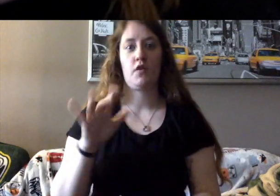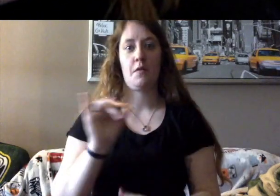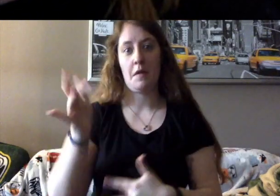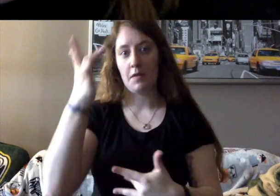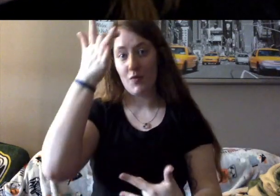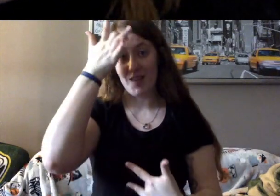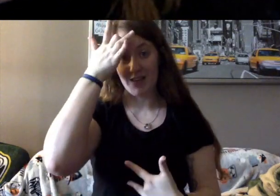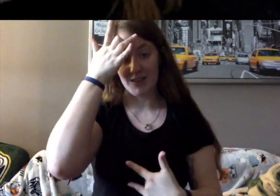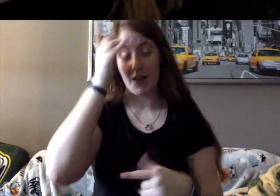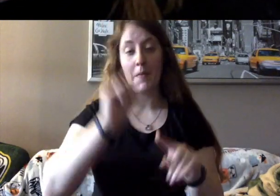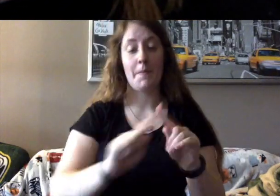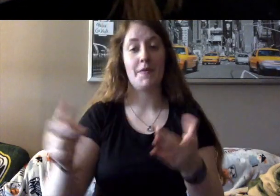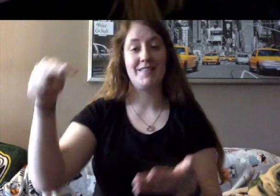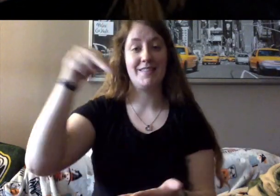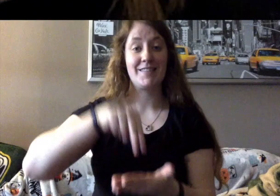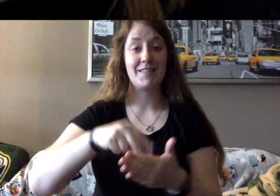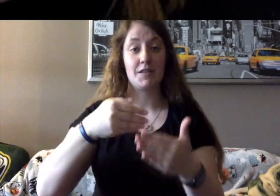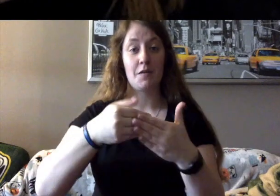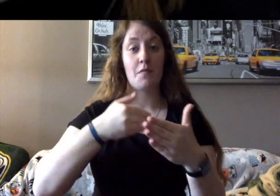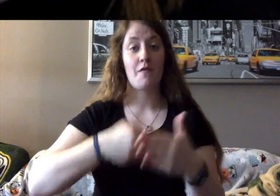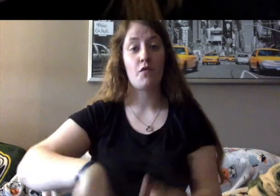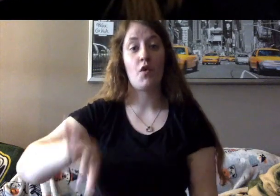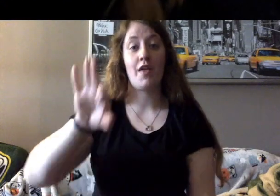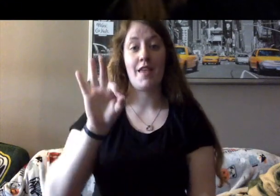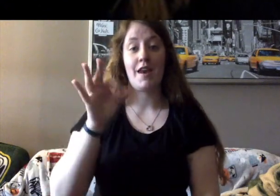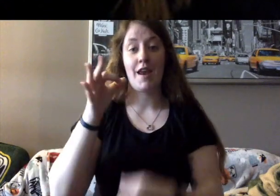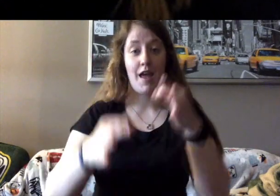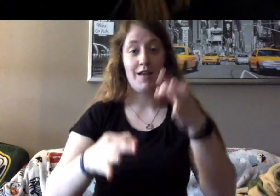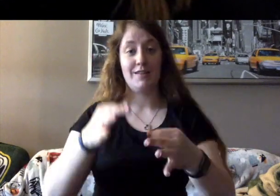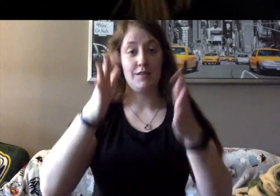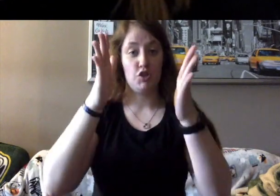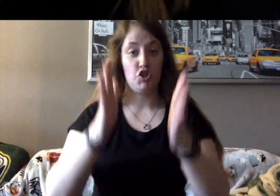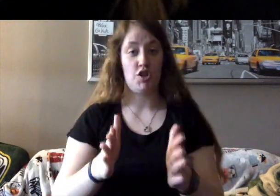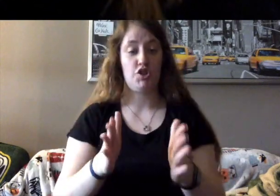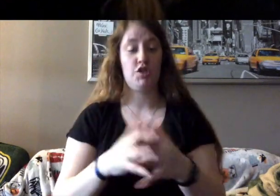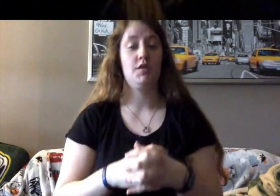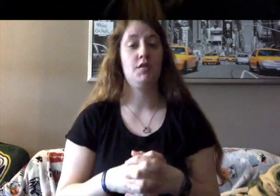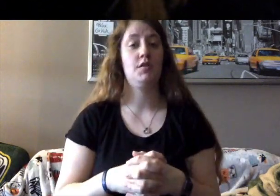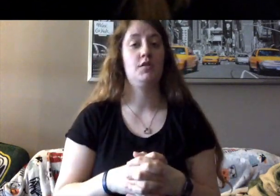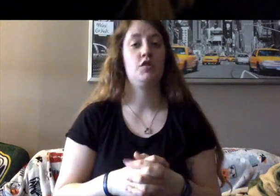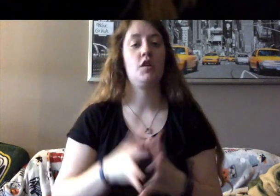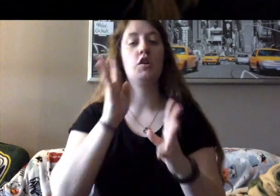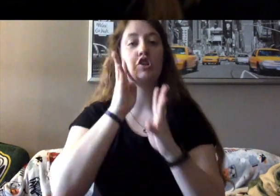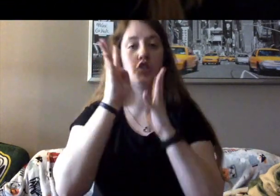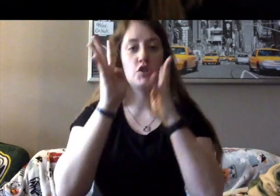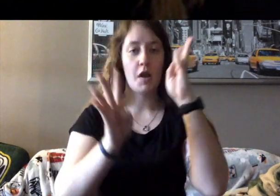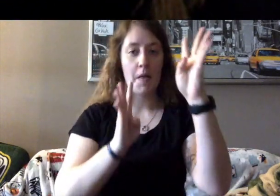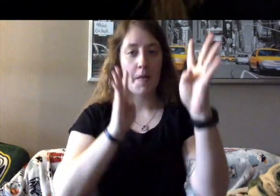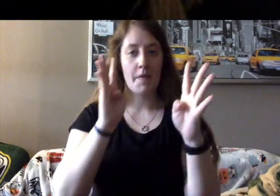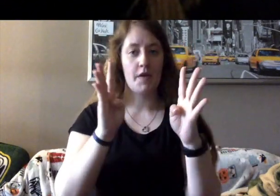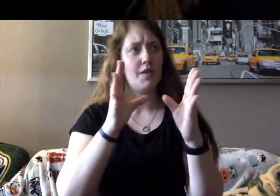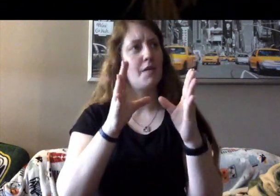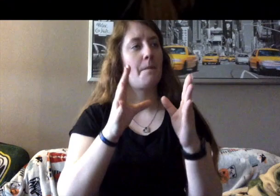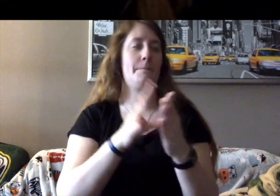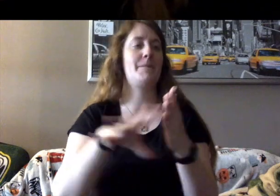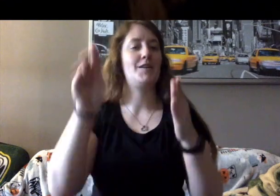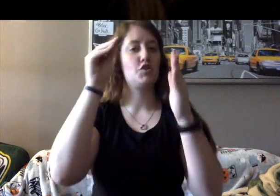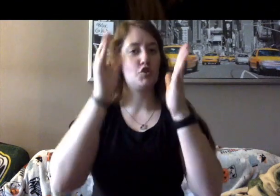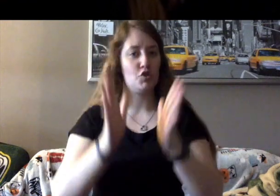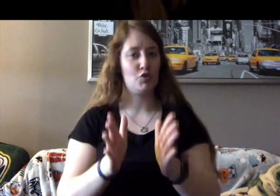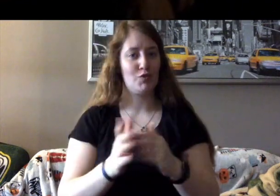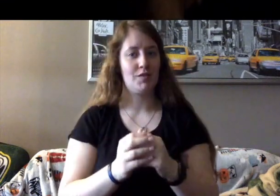before the nine Supreme Court justices, Ruth imagined them as her students. She, Professor Ginsburg,